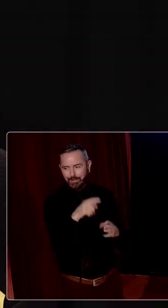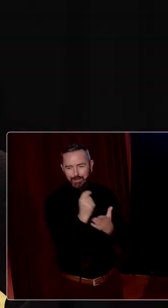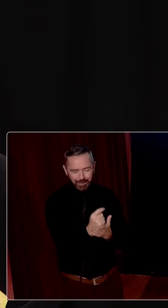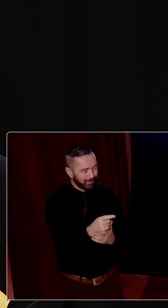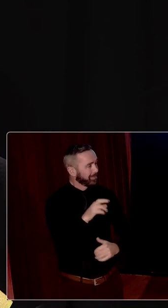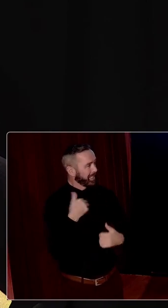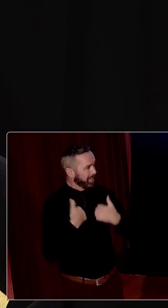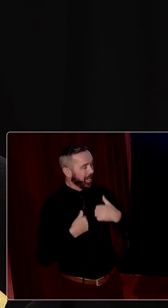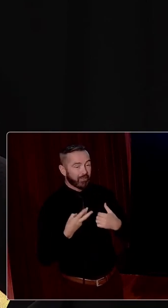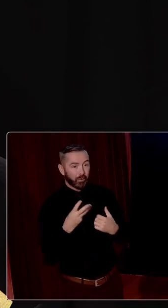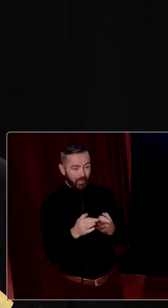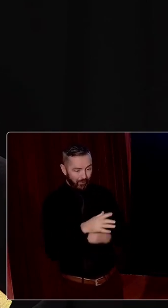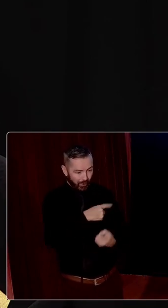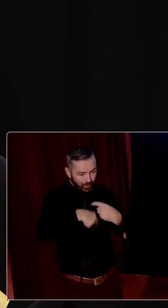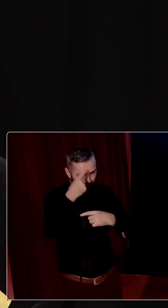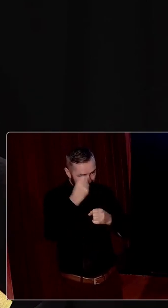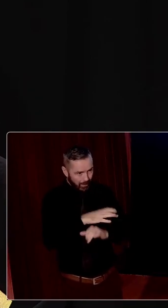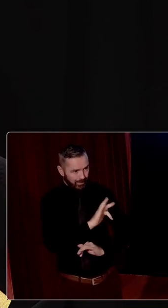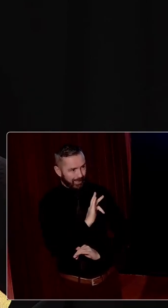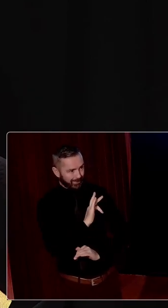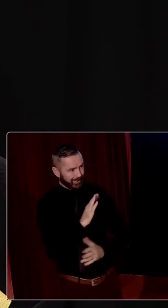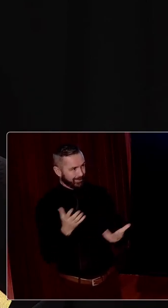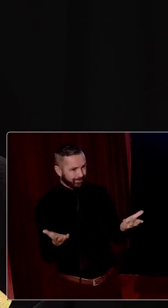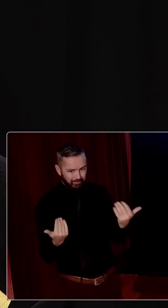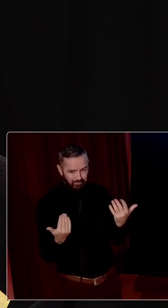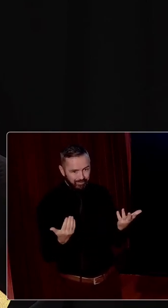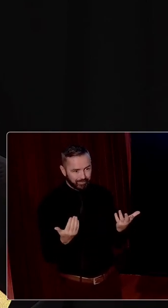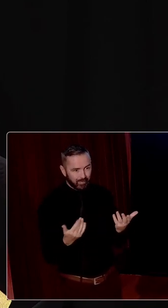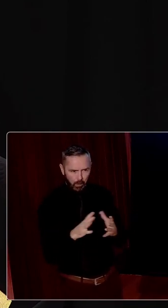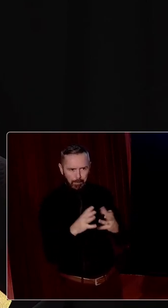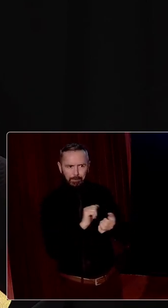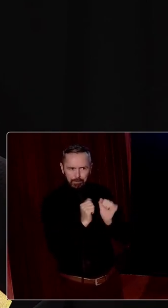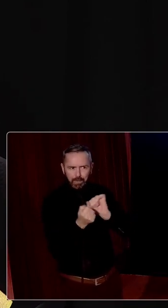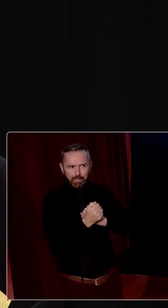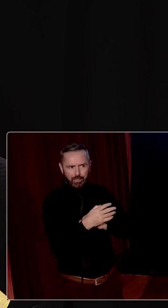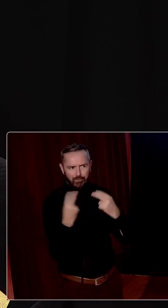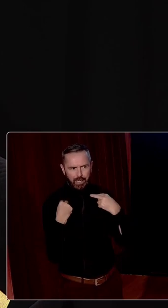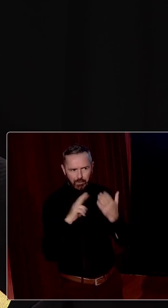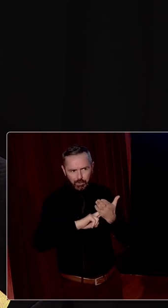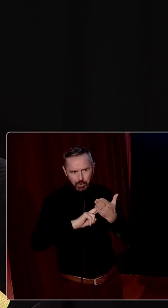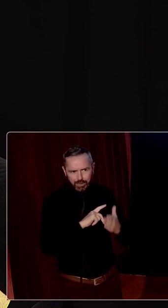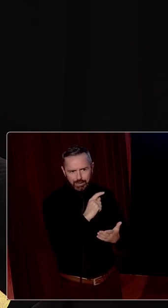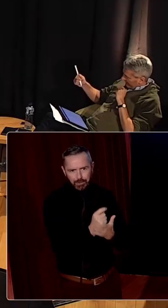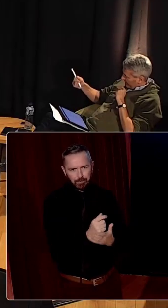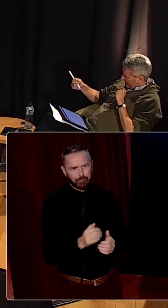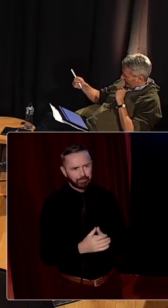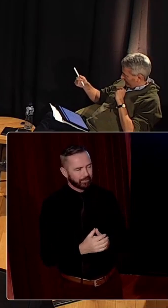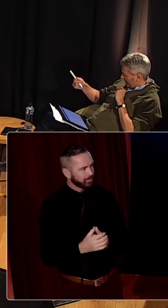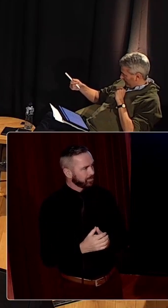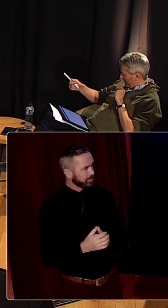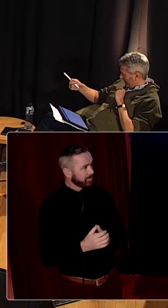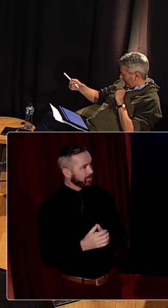That's an interesting way, uh, for us to think about ourselves. Um, and it was a deliberate change of language. Yeah. And this